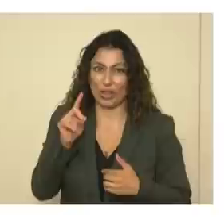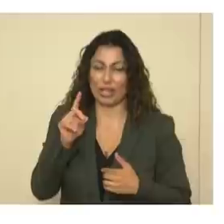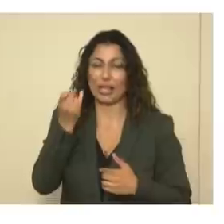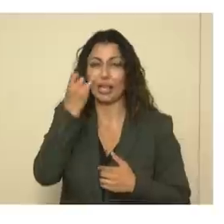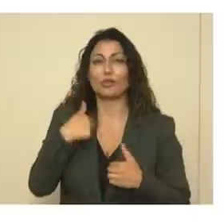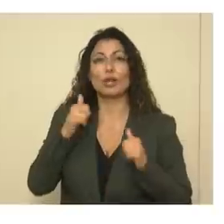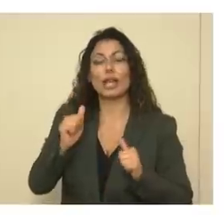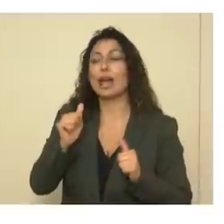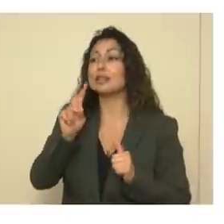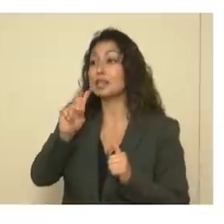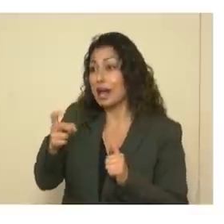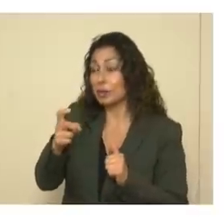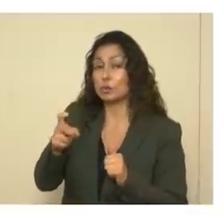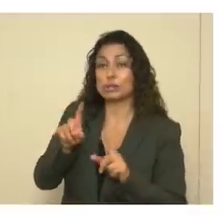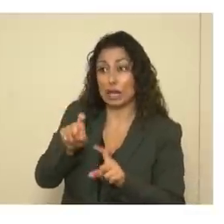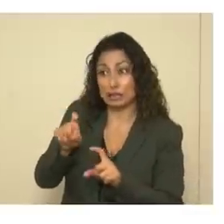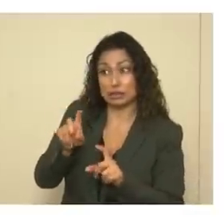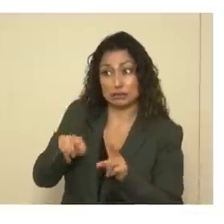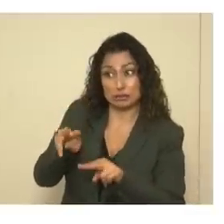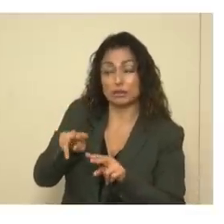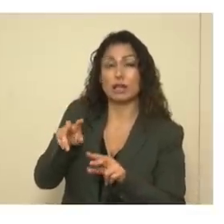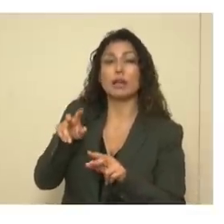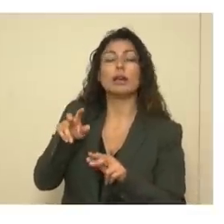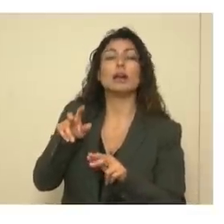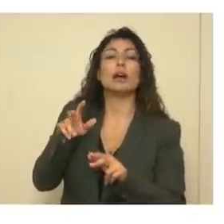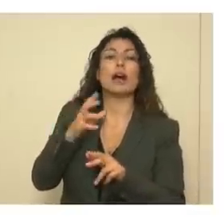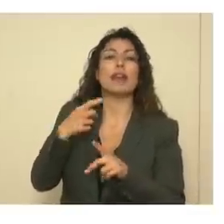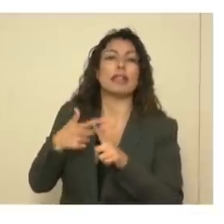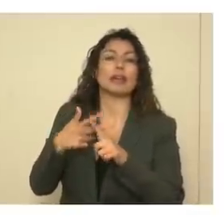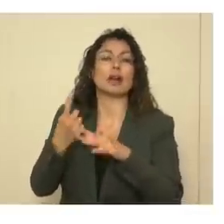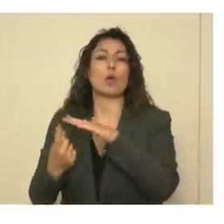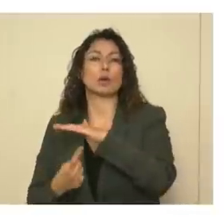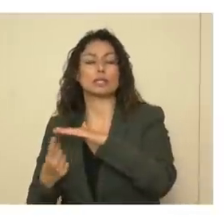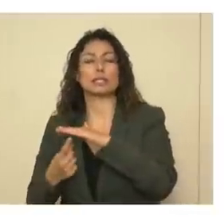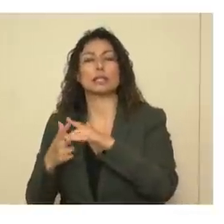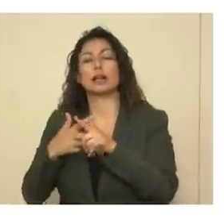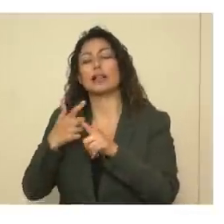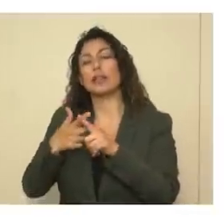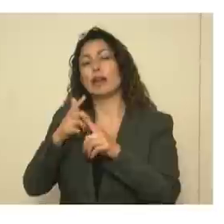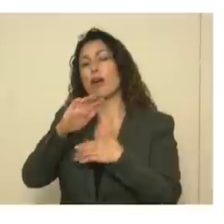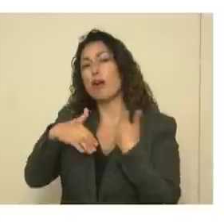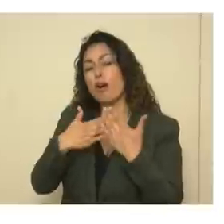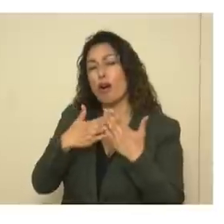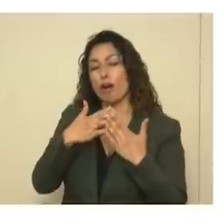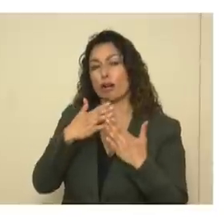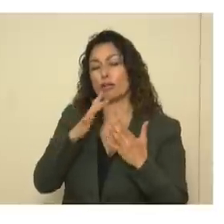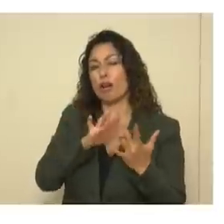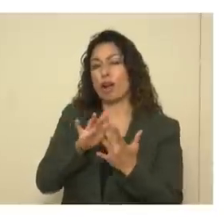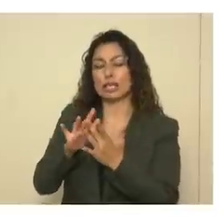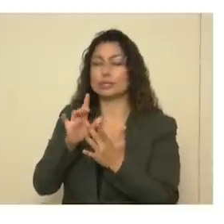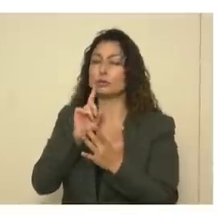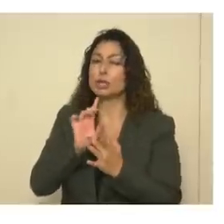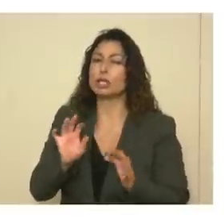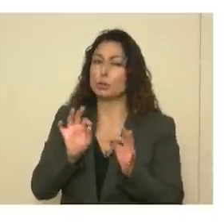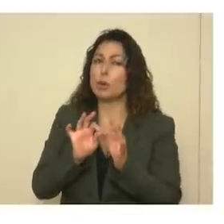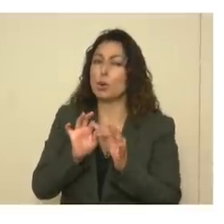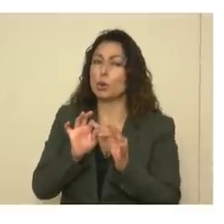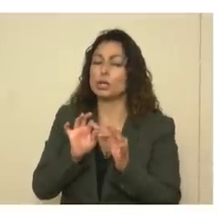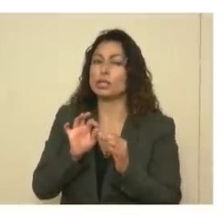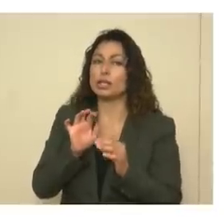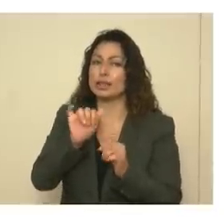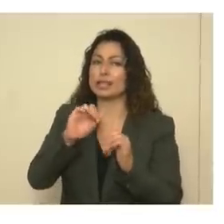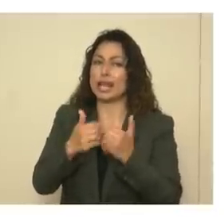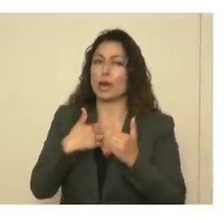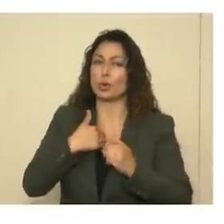quarantine them and, frankly, all the contacts of these cases. This is how we actually stop the spread. And the